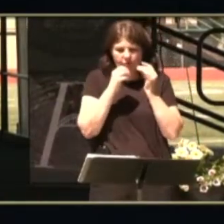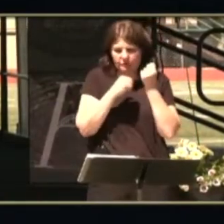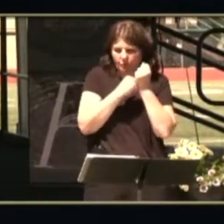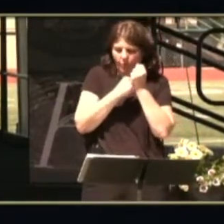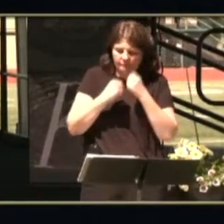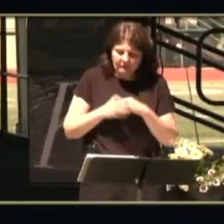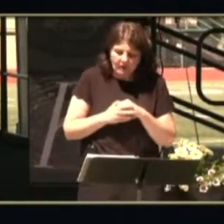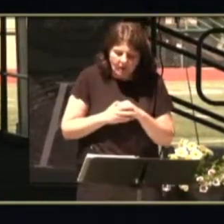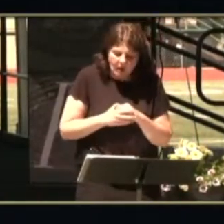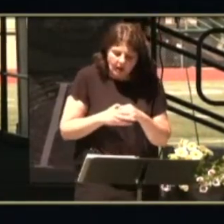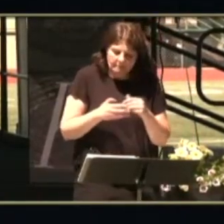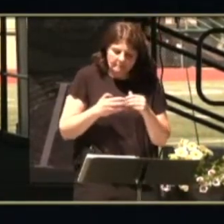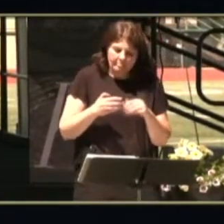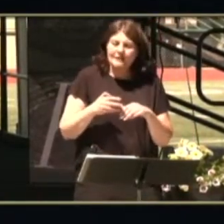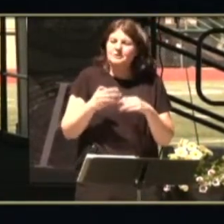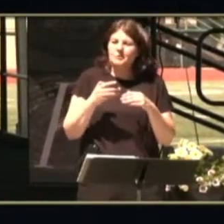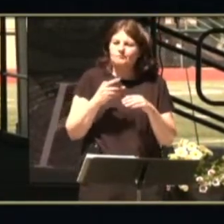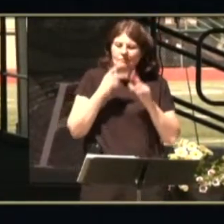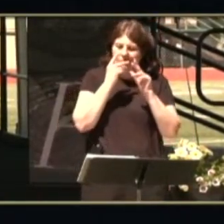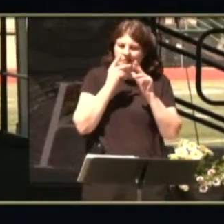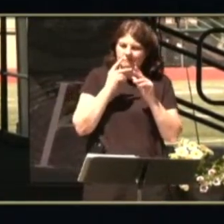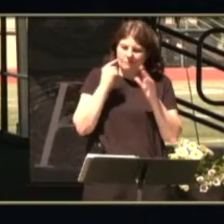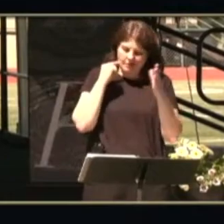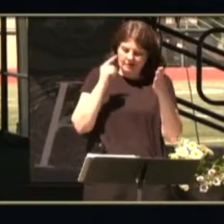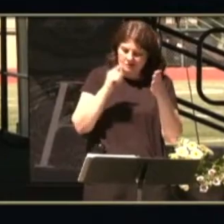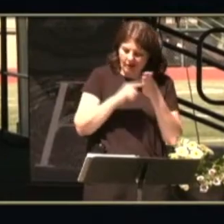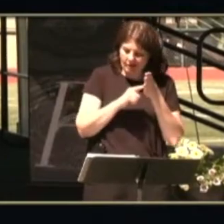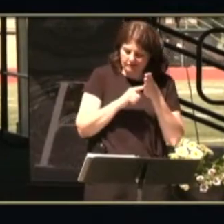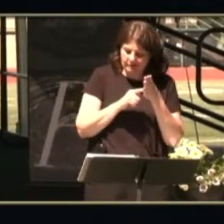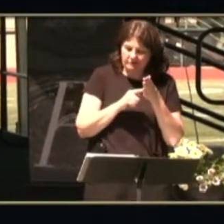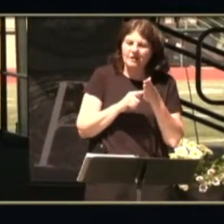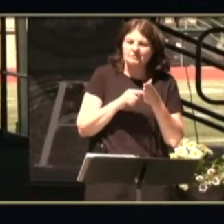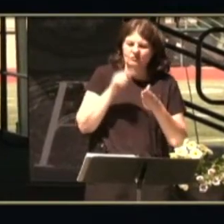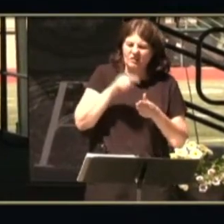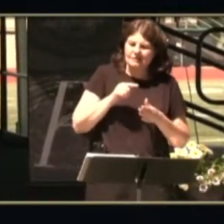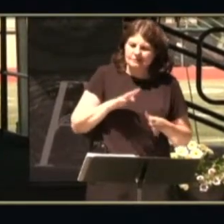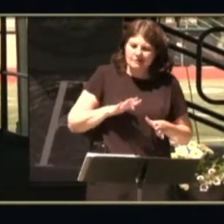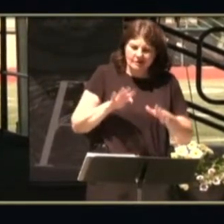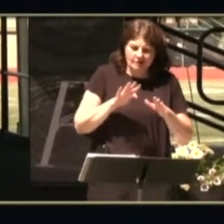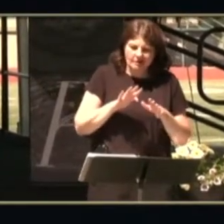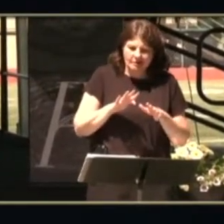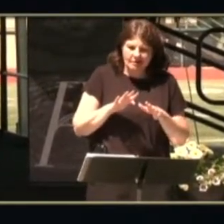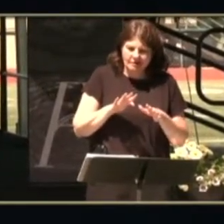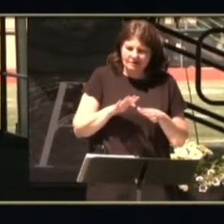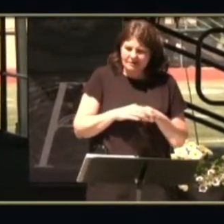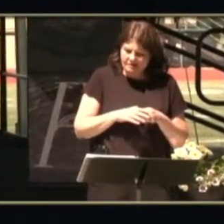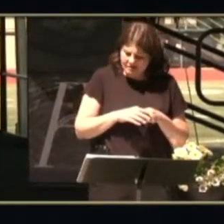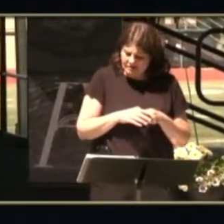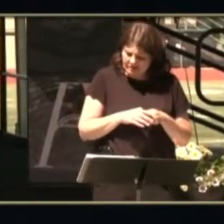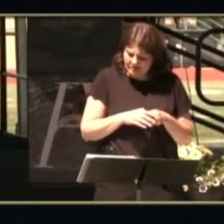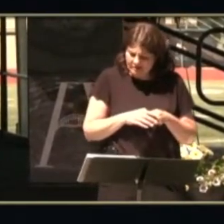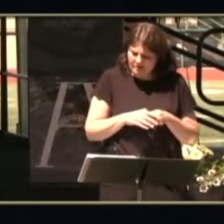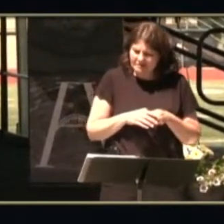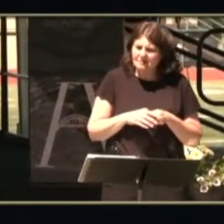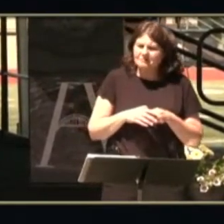open a space of recognition,